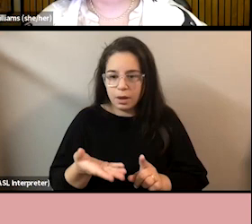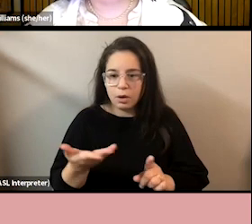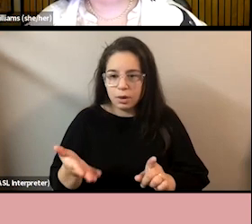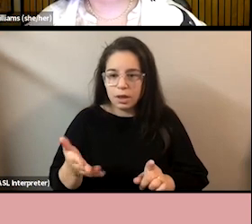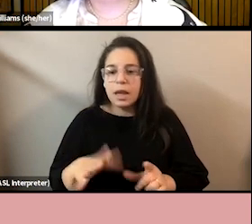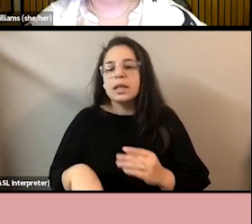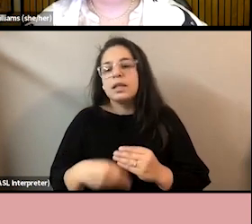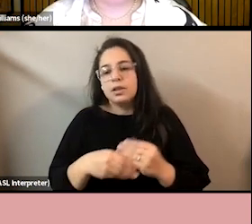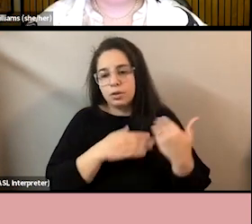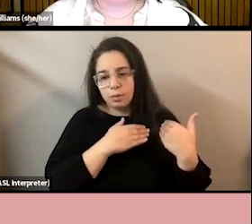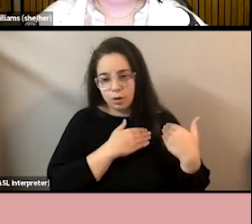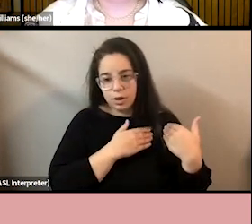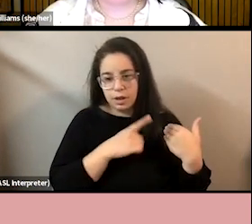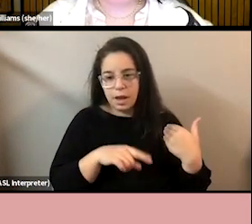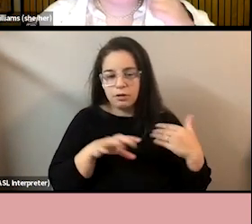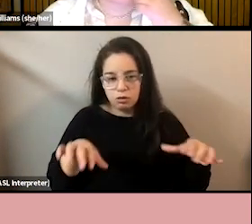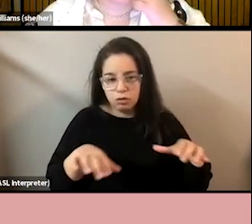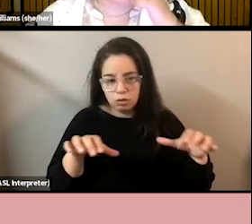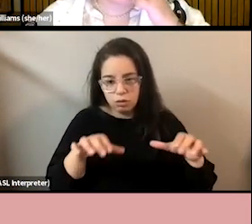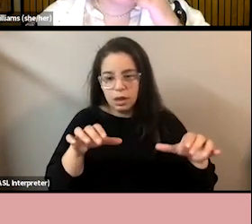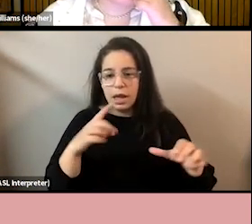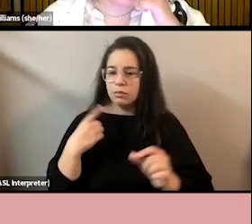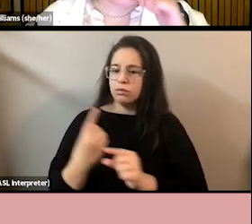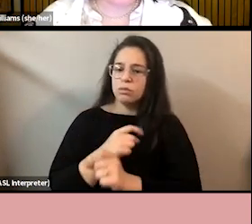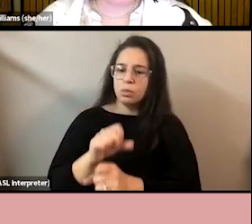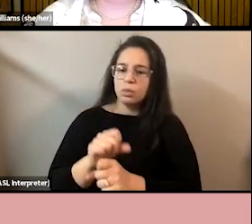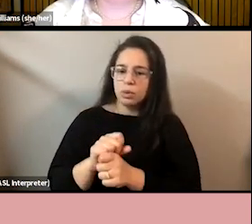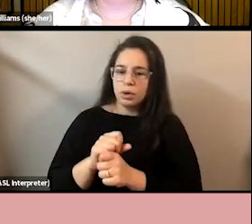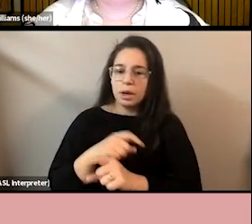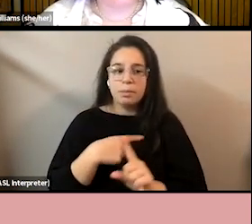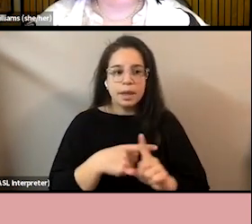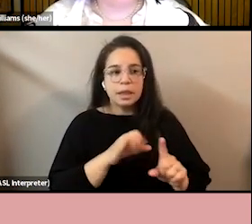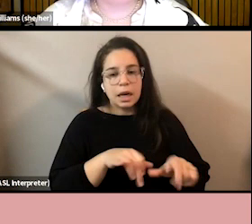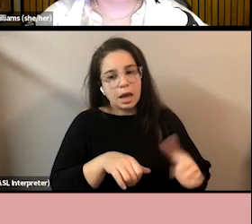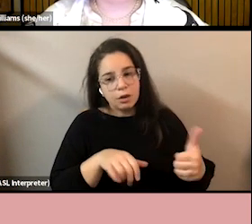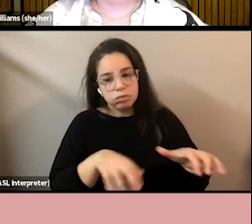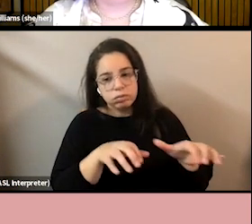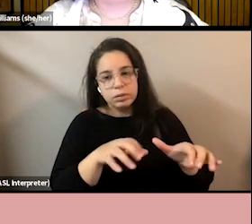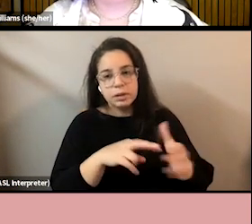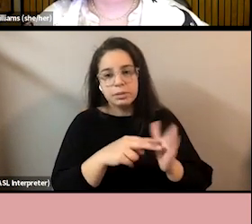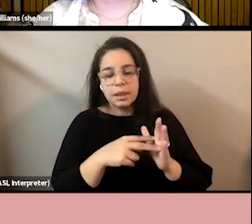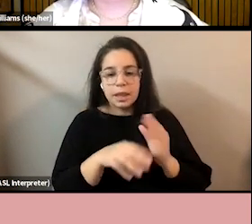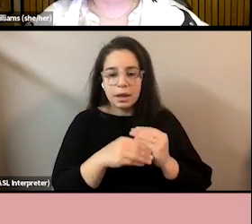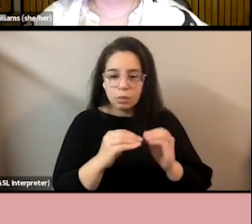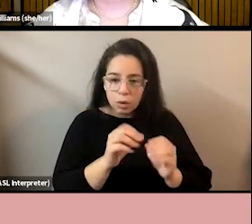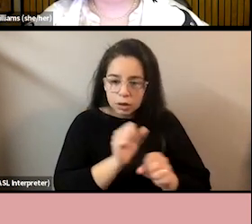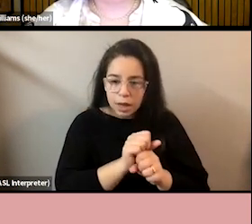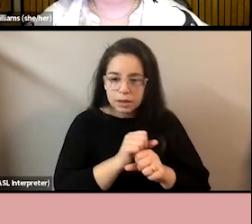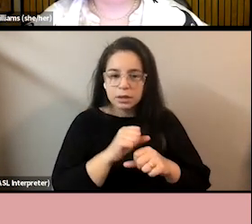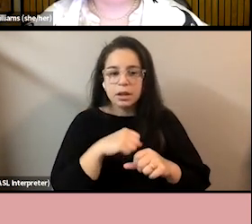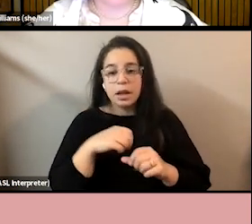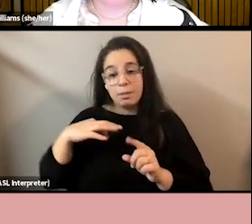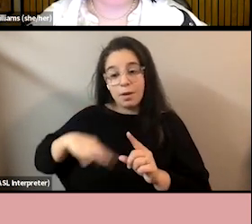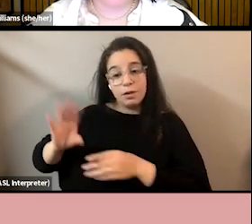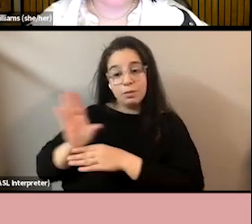additional burden that these groups take on, on top of their existing workloads, which means that they're taking on additional tasks which benefit the business for